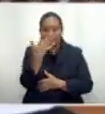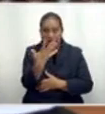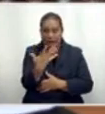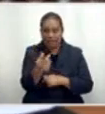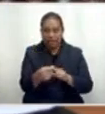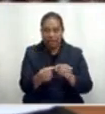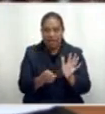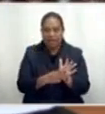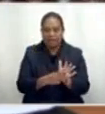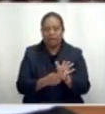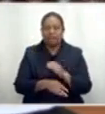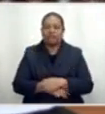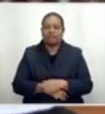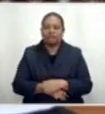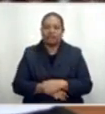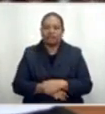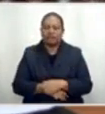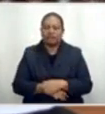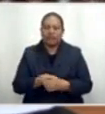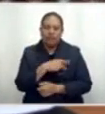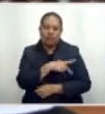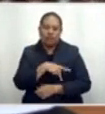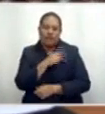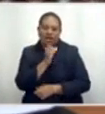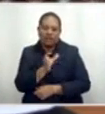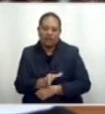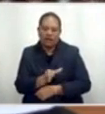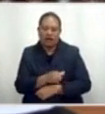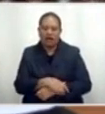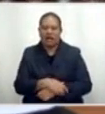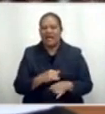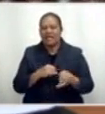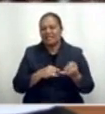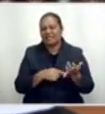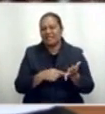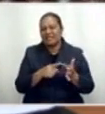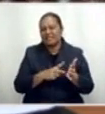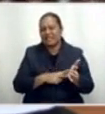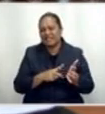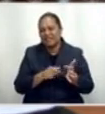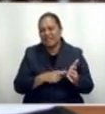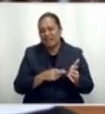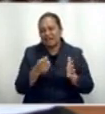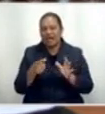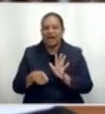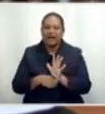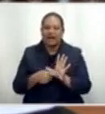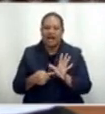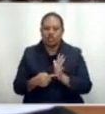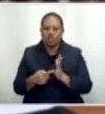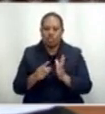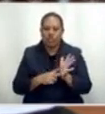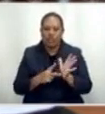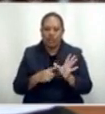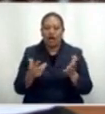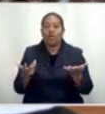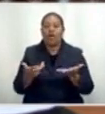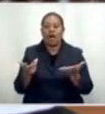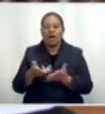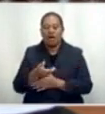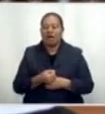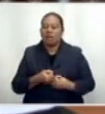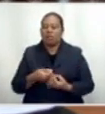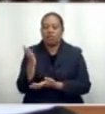.m., Professor Stephen Ratuba will deliver a public lecture at USP.